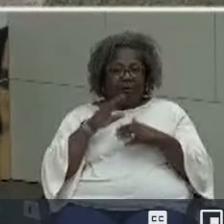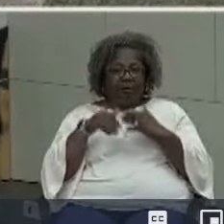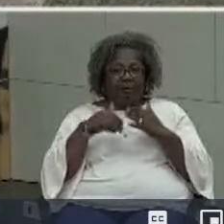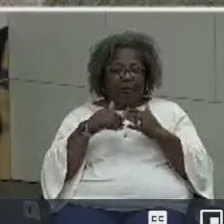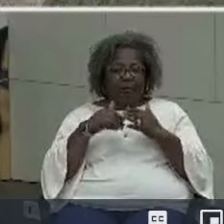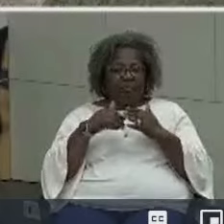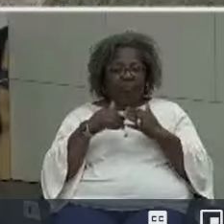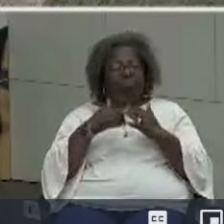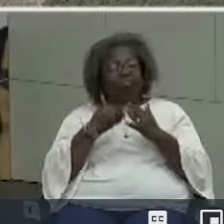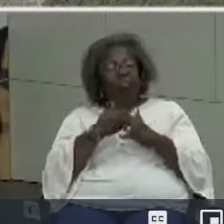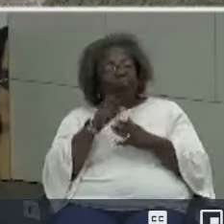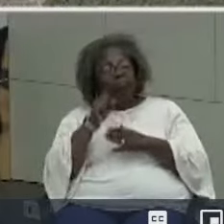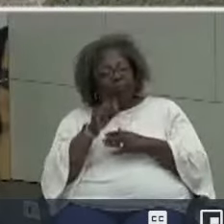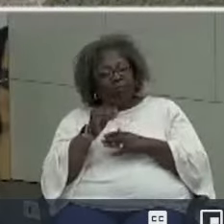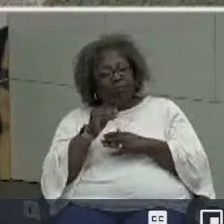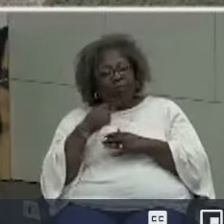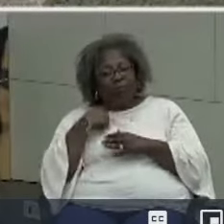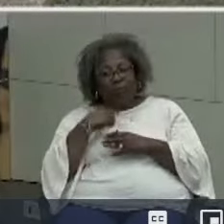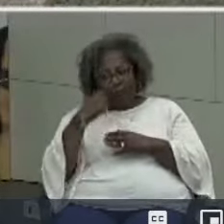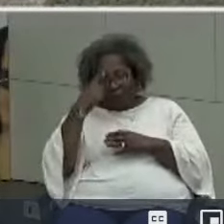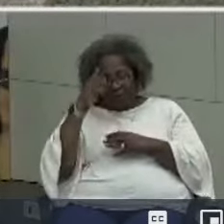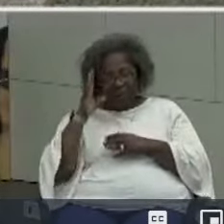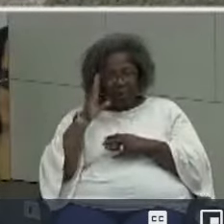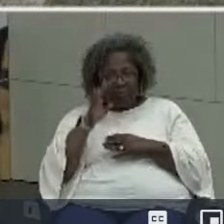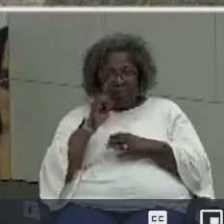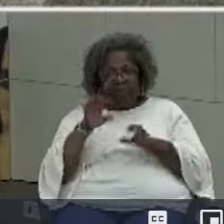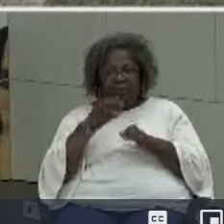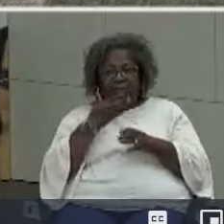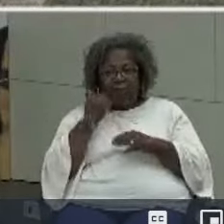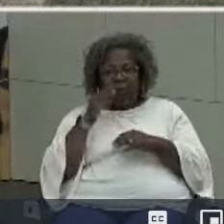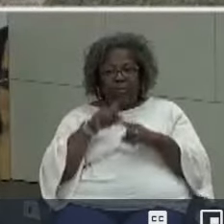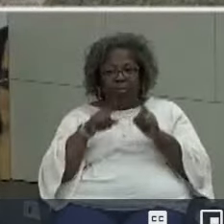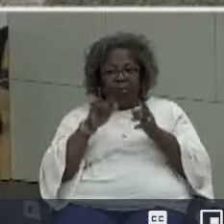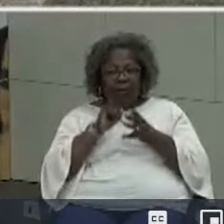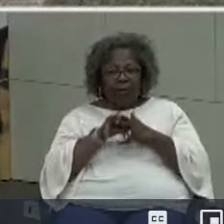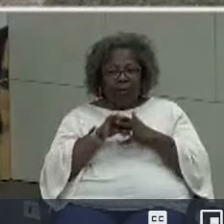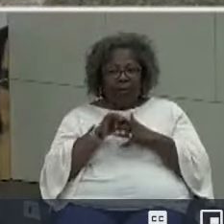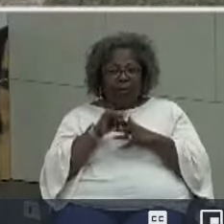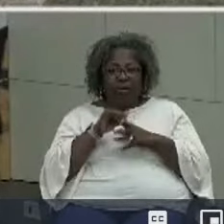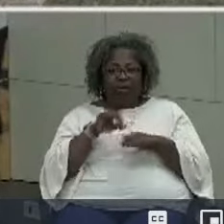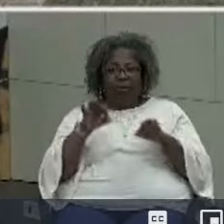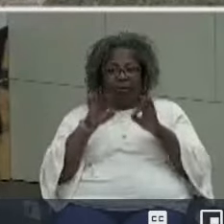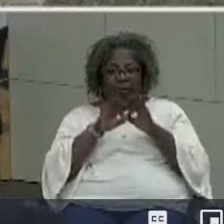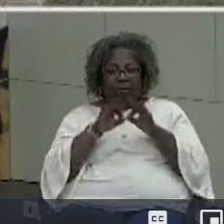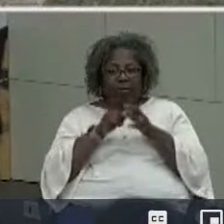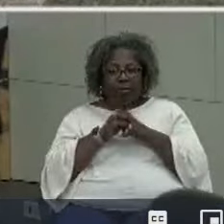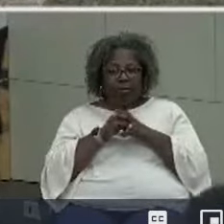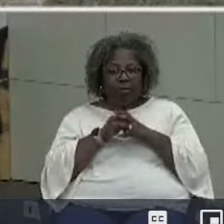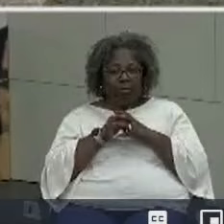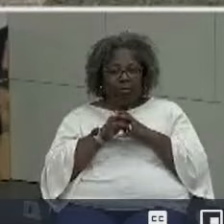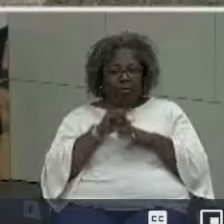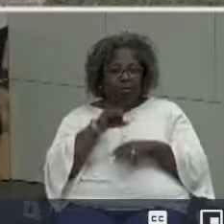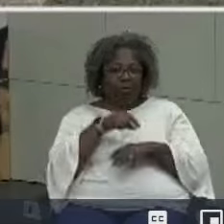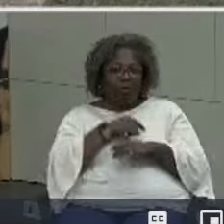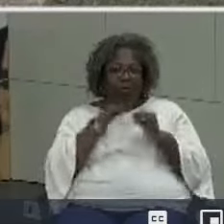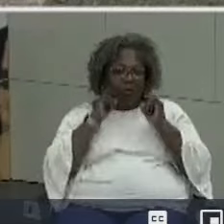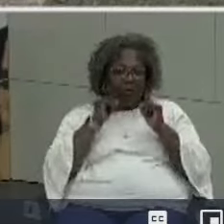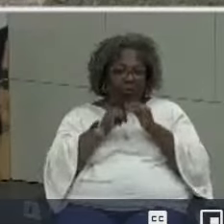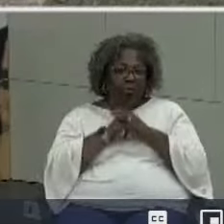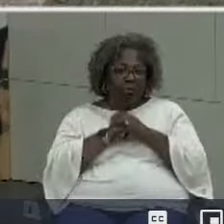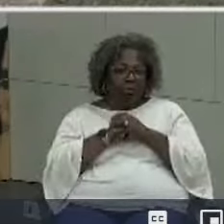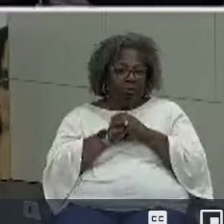and so we think we're going to be doing better but that's that's the key is the quality of instruction thank you